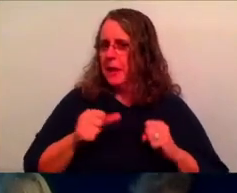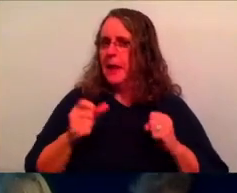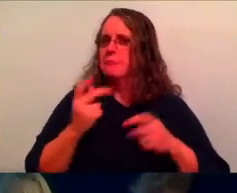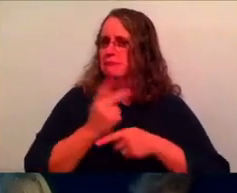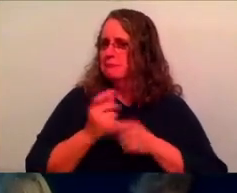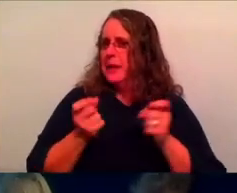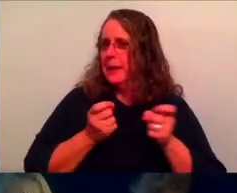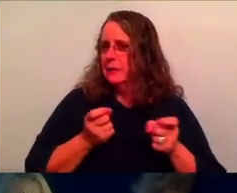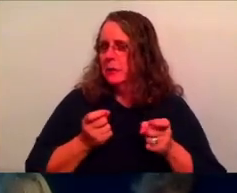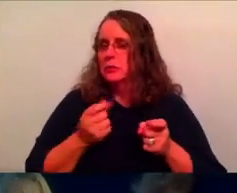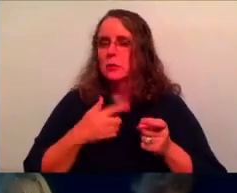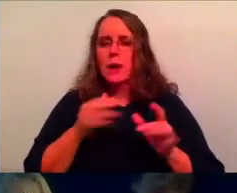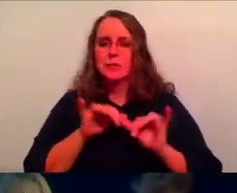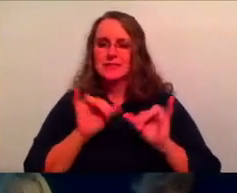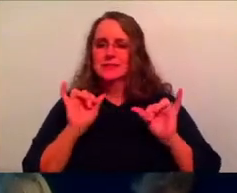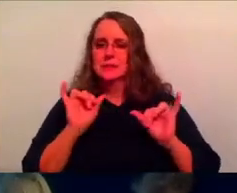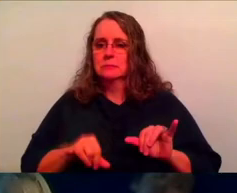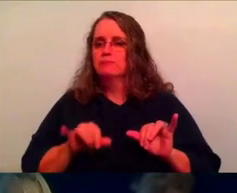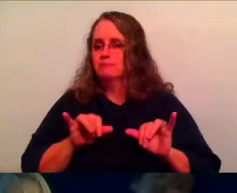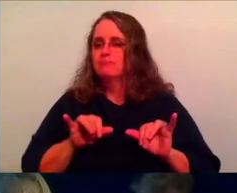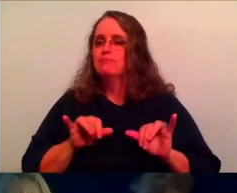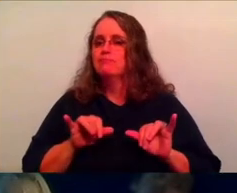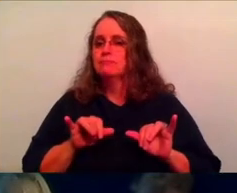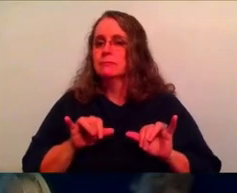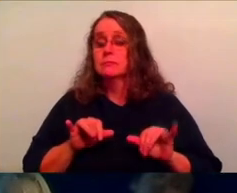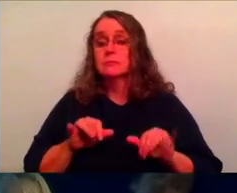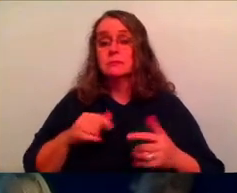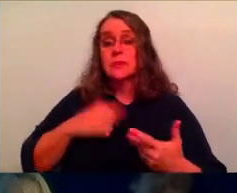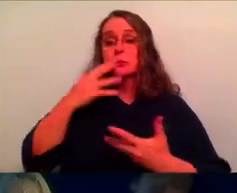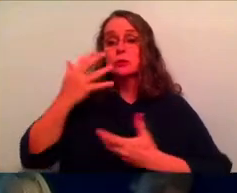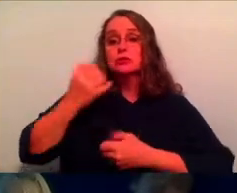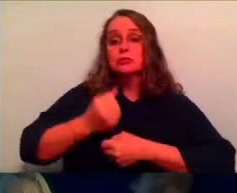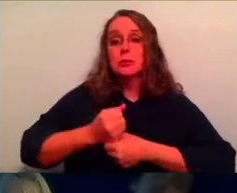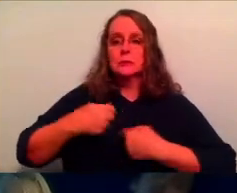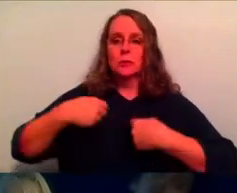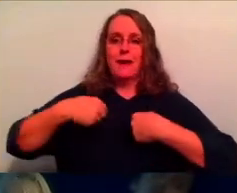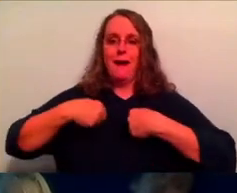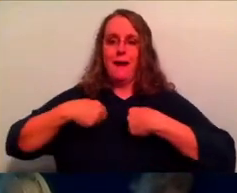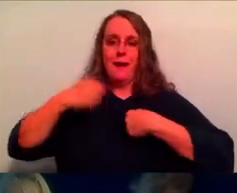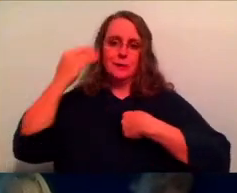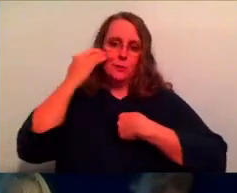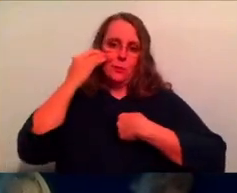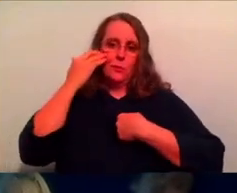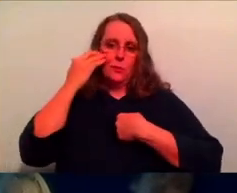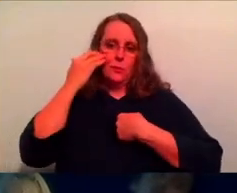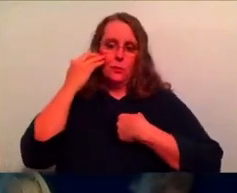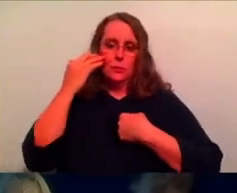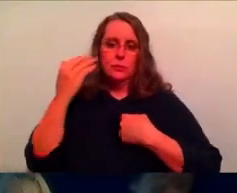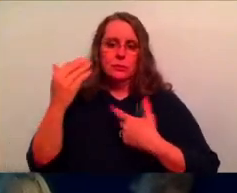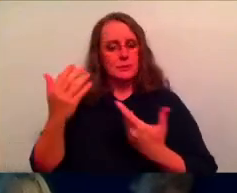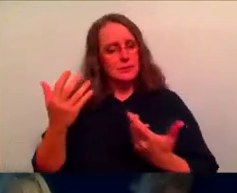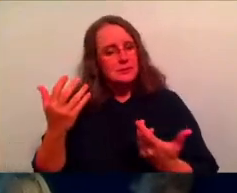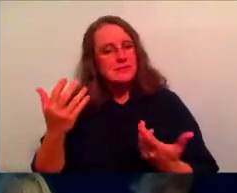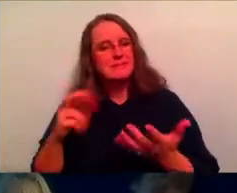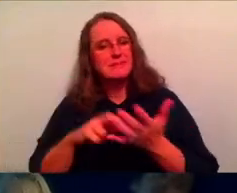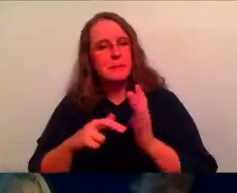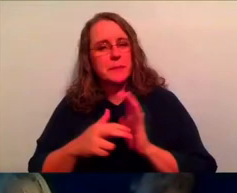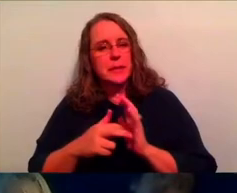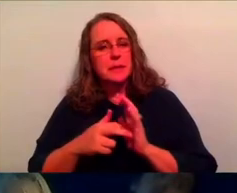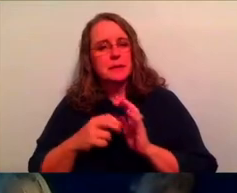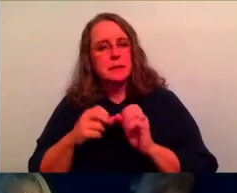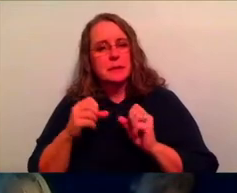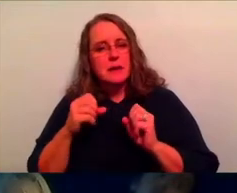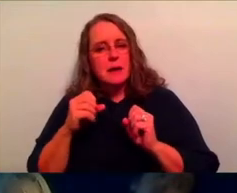I'm going to stick right here. I'm going to trust what I know. Uh, and, and we're taking the opportunity to